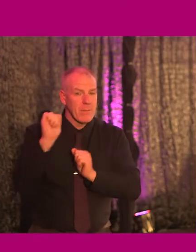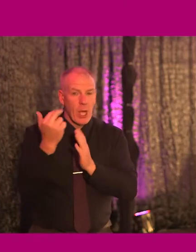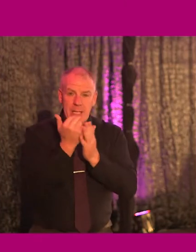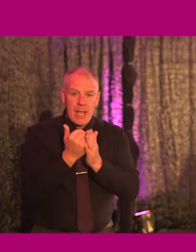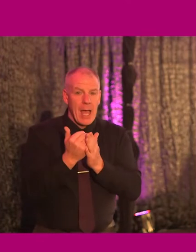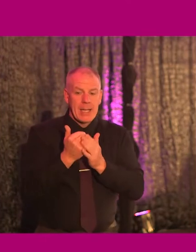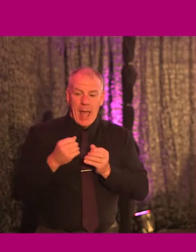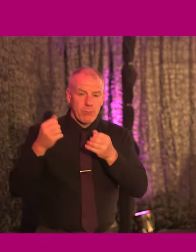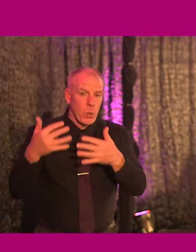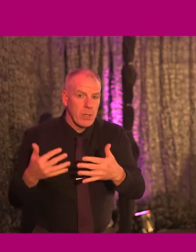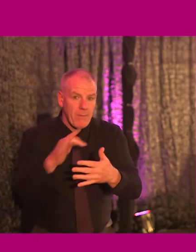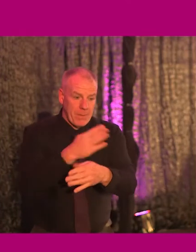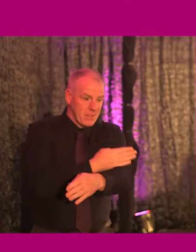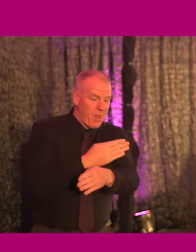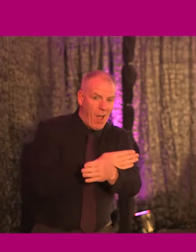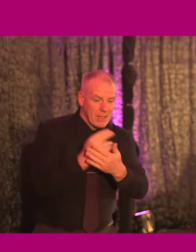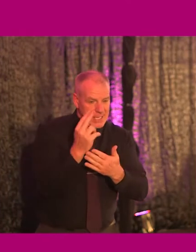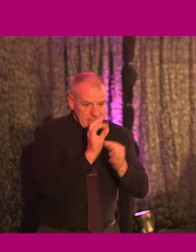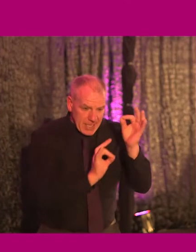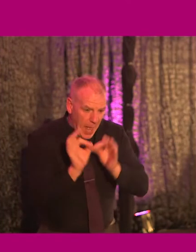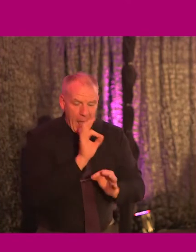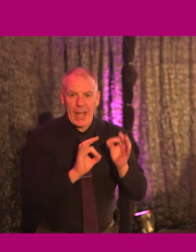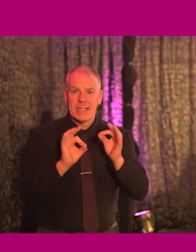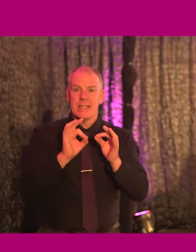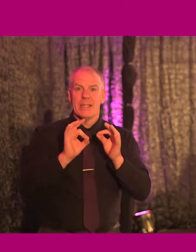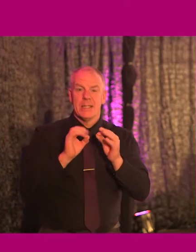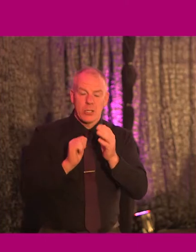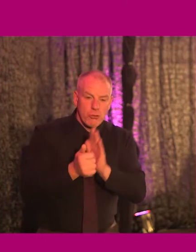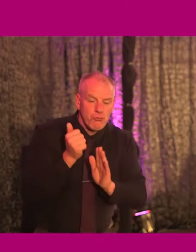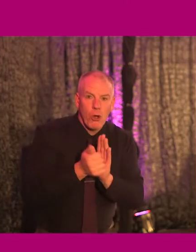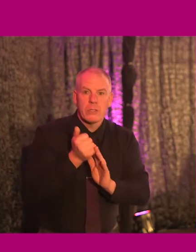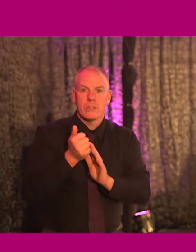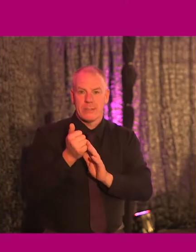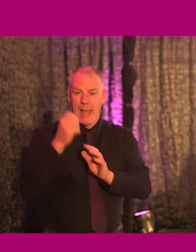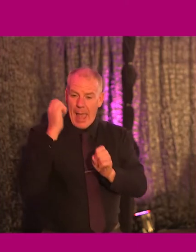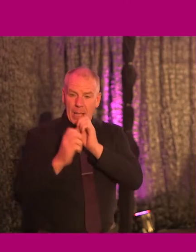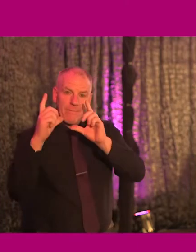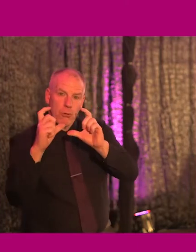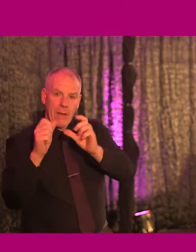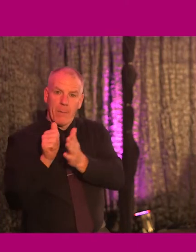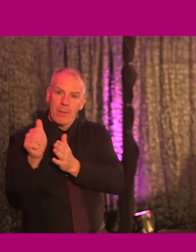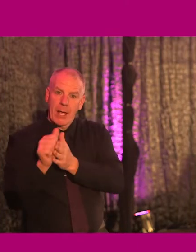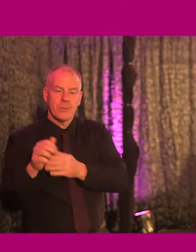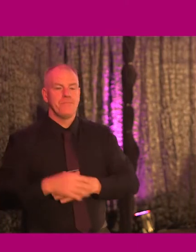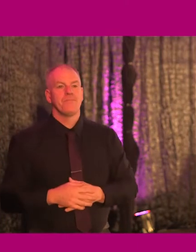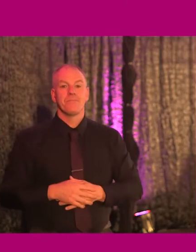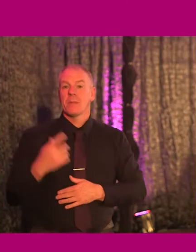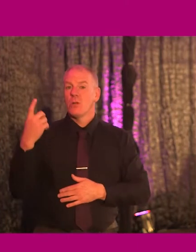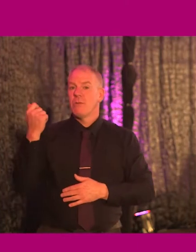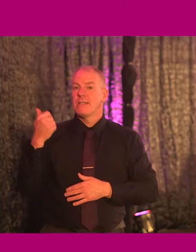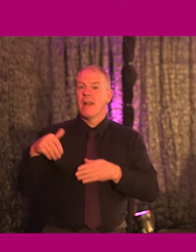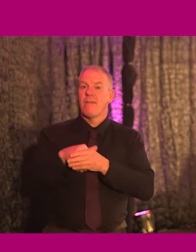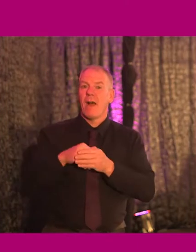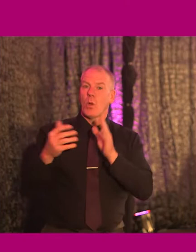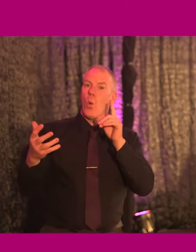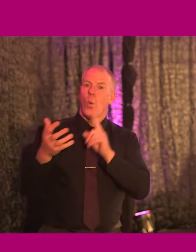inception through to design, construction, right through to the final photo shoot and publications. She's recently involved, as I said, with the Winning India